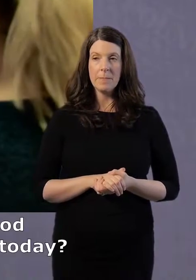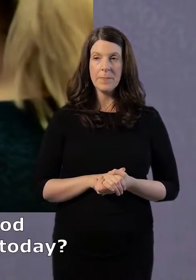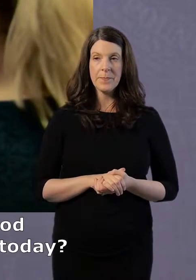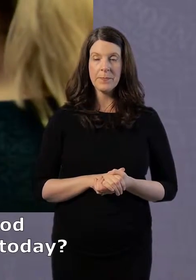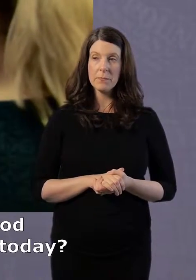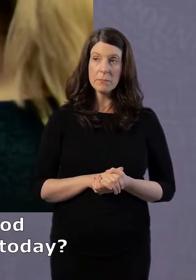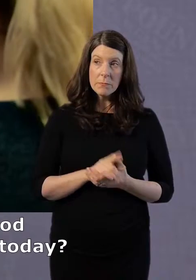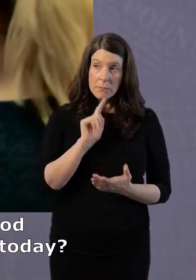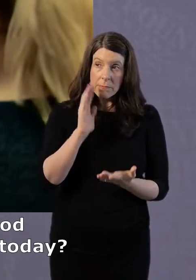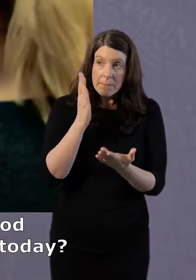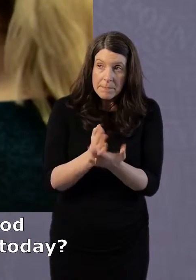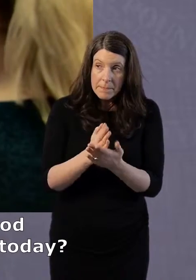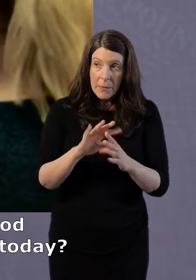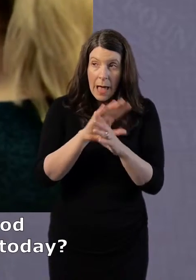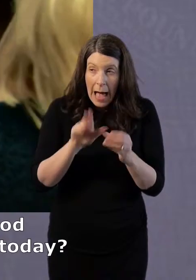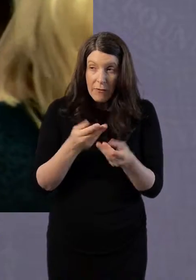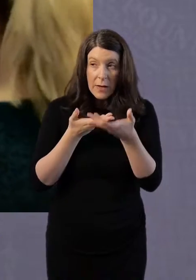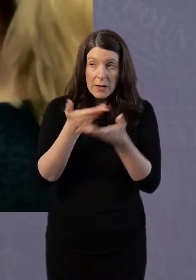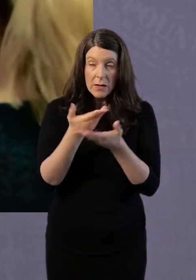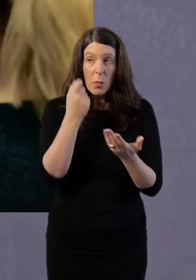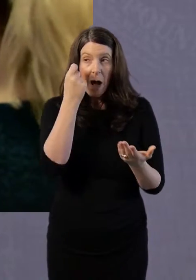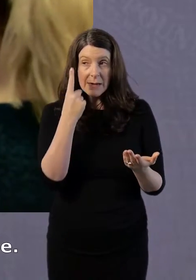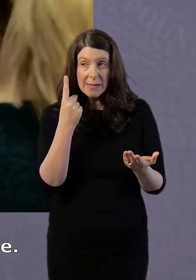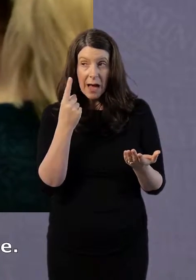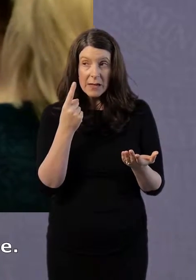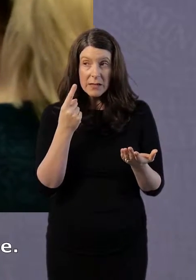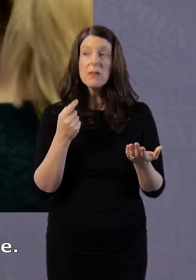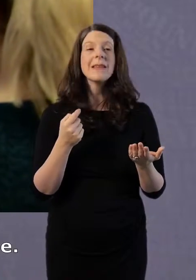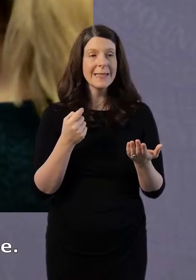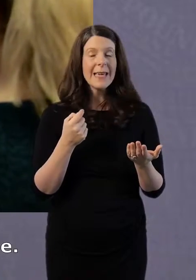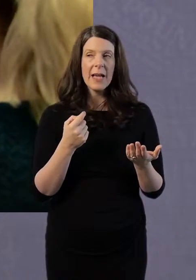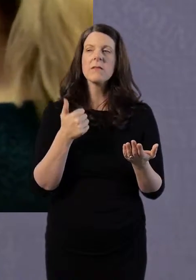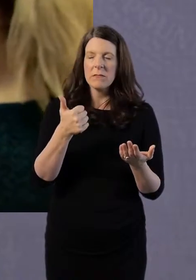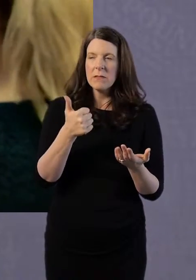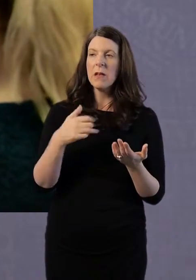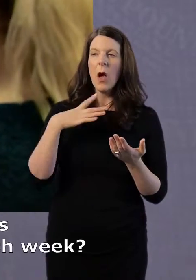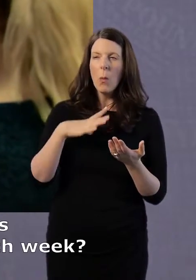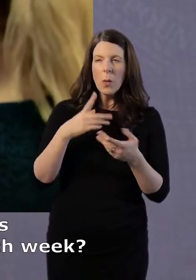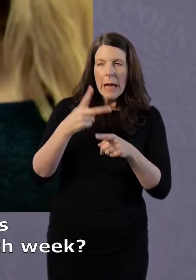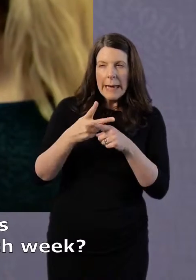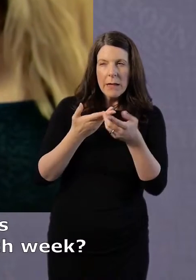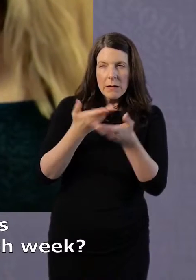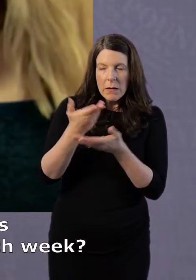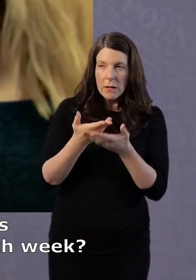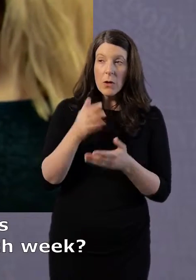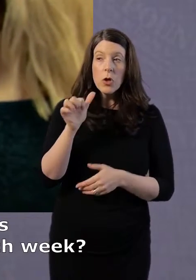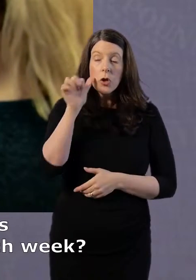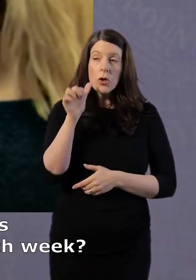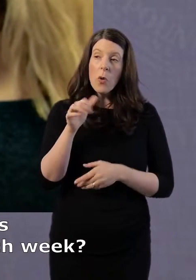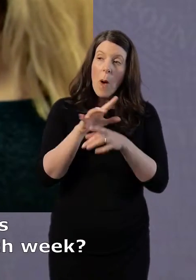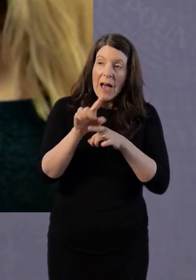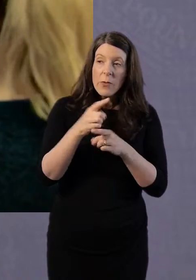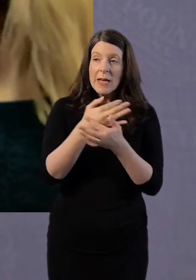Are you sure you've understood everything we've talked about today? Yes. Let's go over it one more time. Do you know how many jobs you're expected to